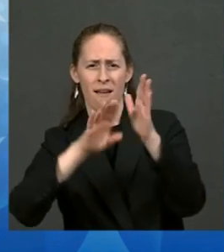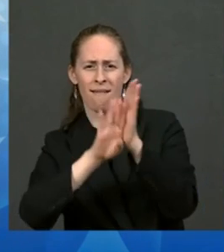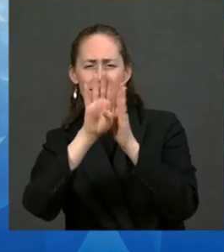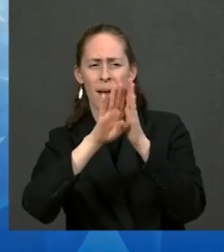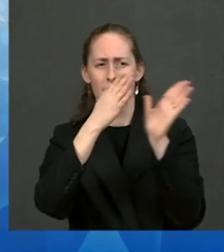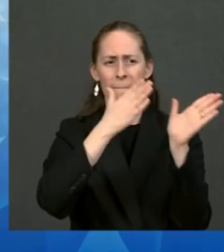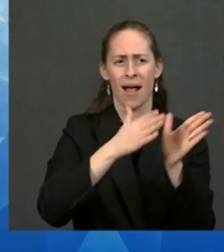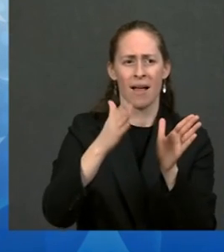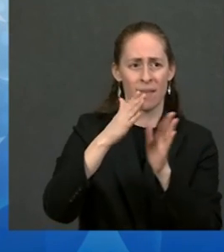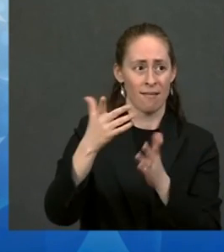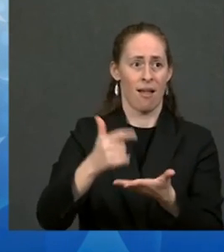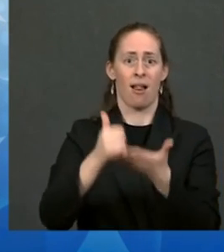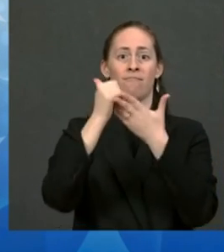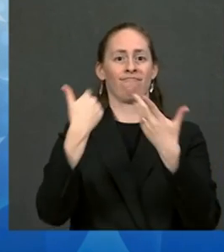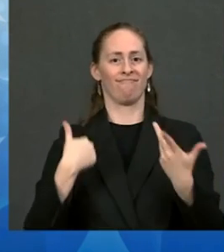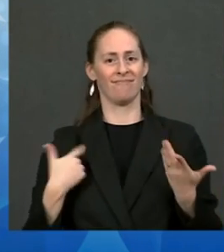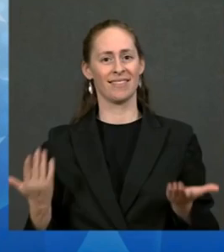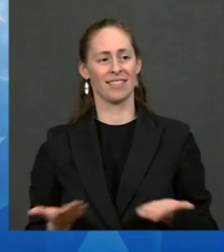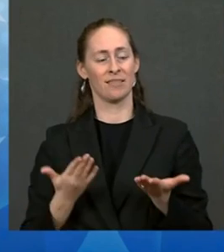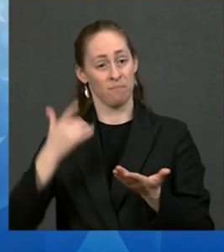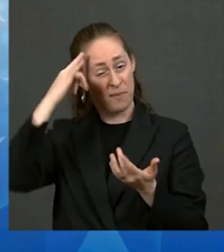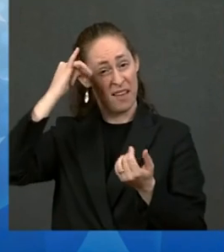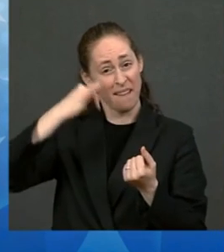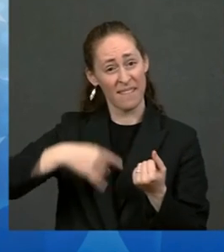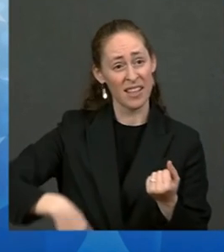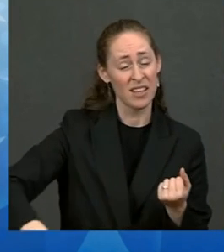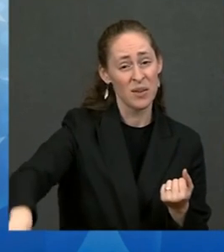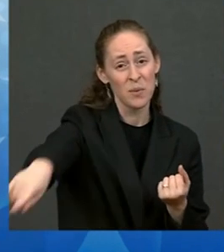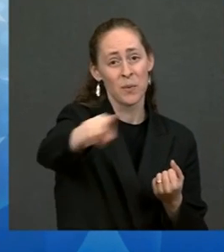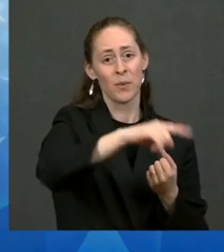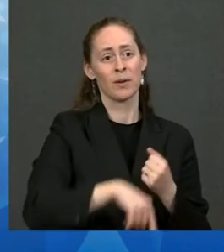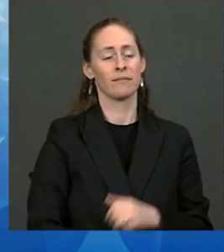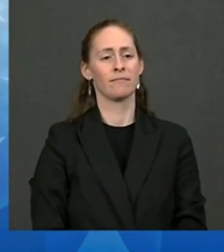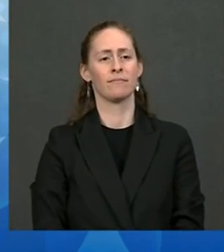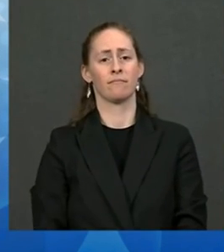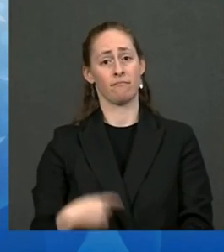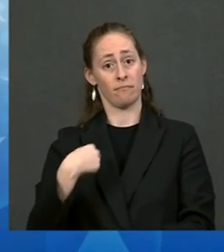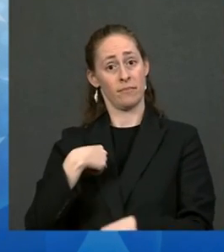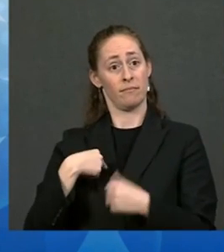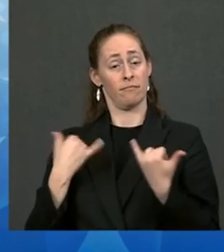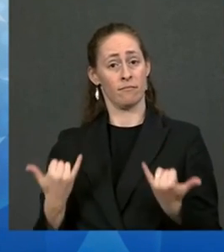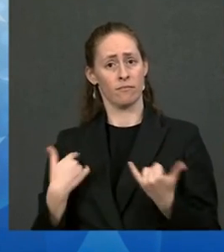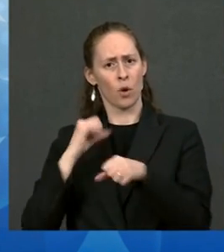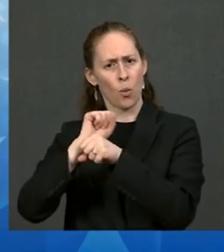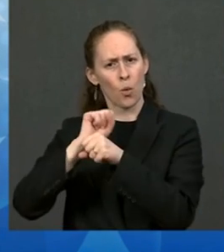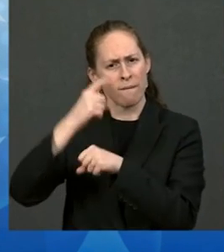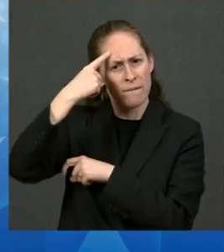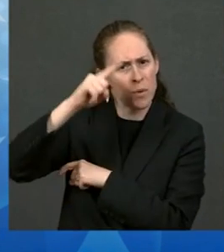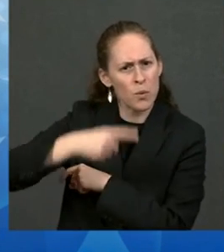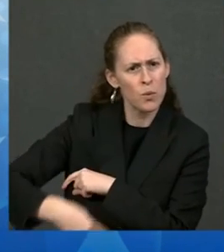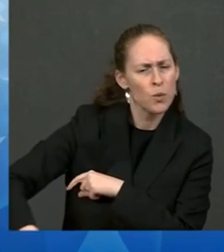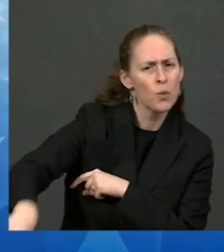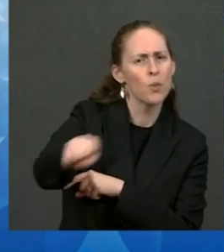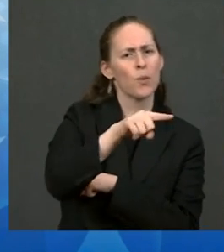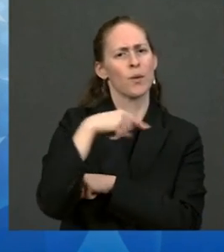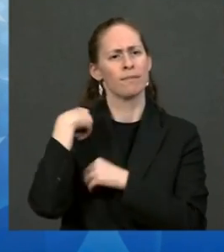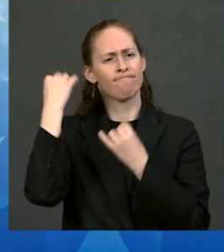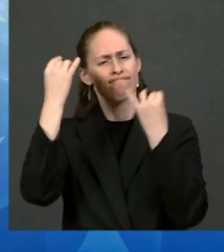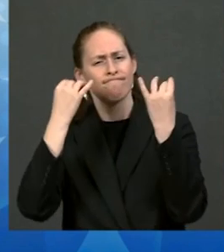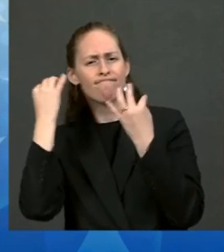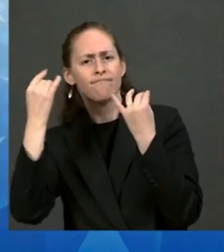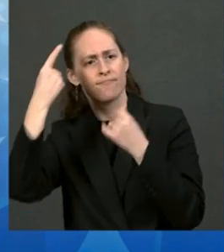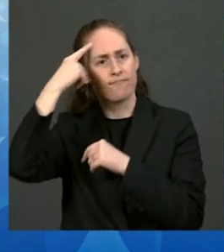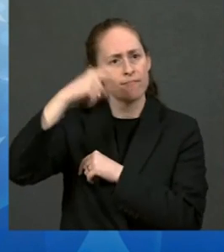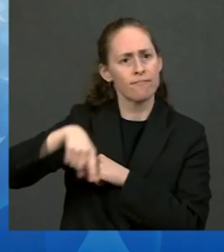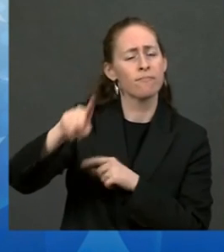with and for all of you so that we can ensure that our children have every opportunity to achieve their